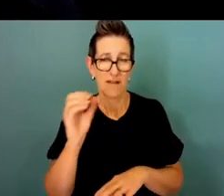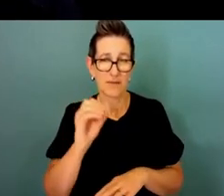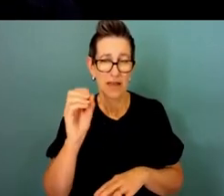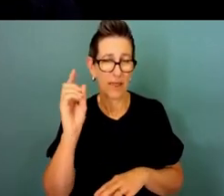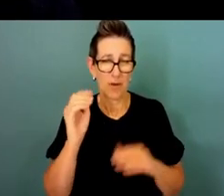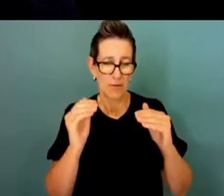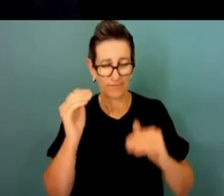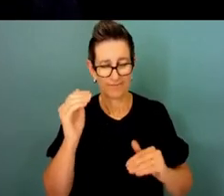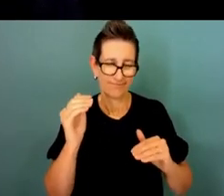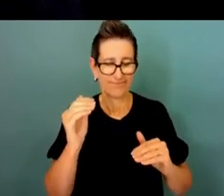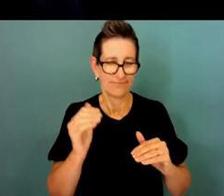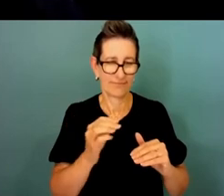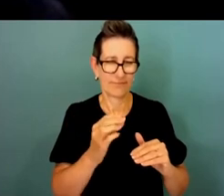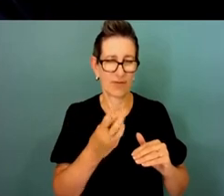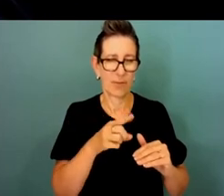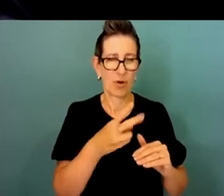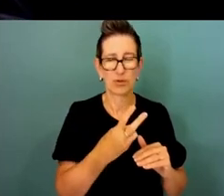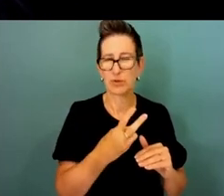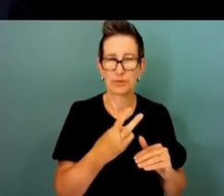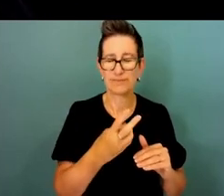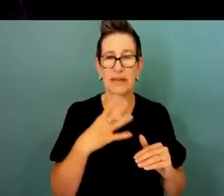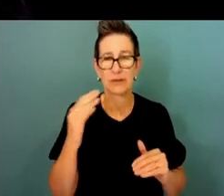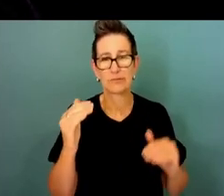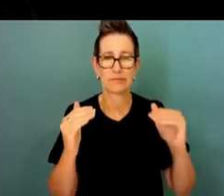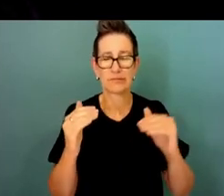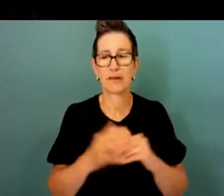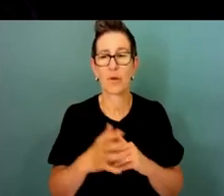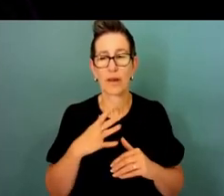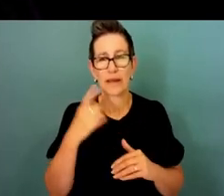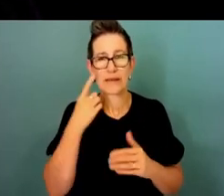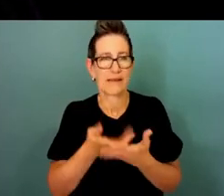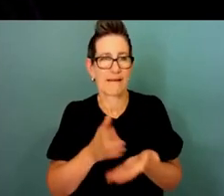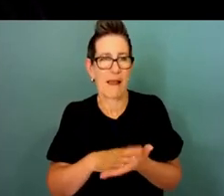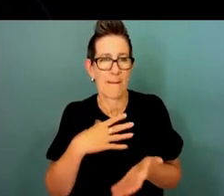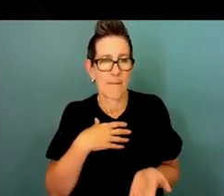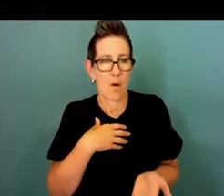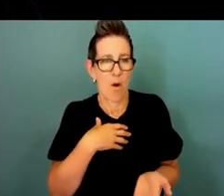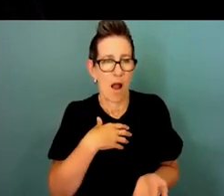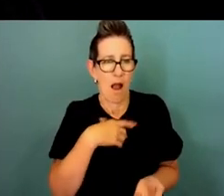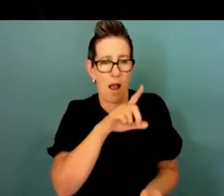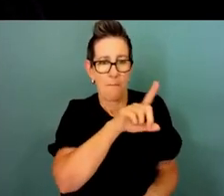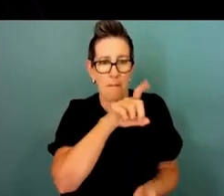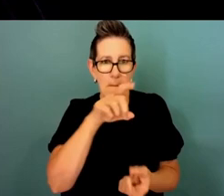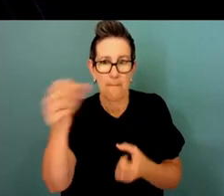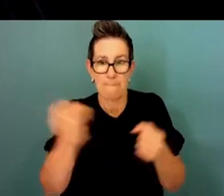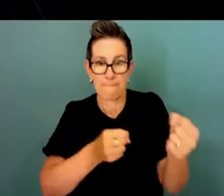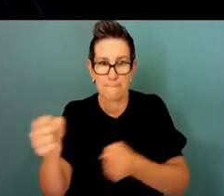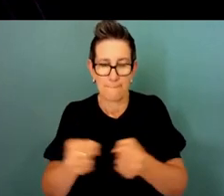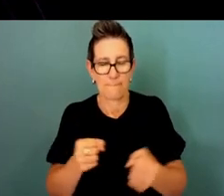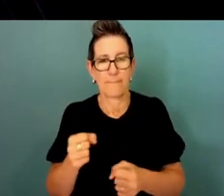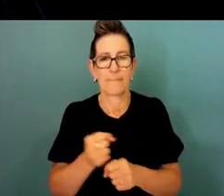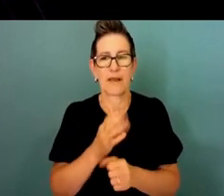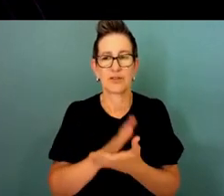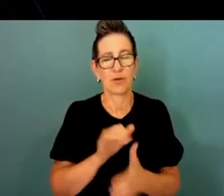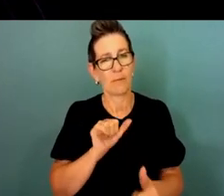goes to as well and I think we've got to really look at doing that differently and still getting the best person for the